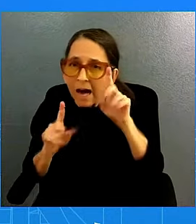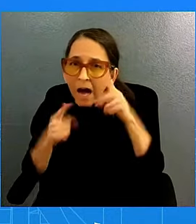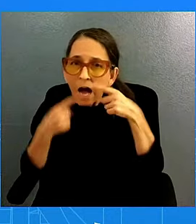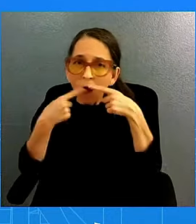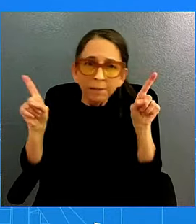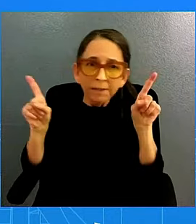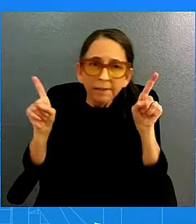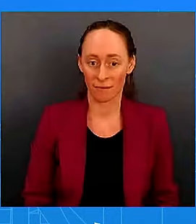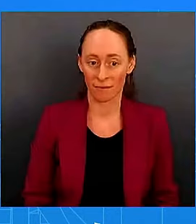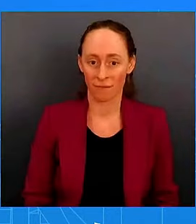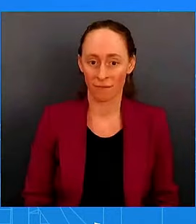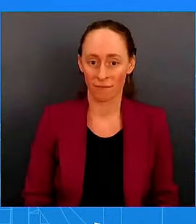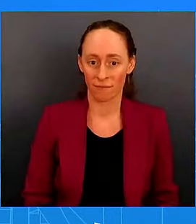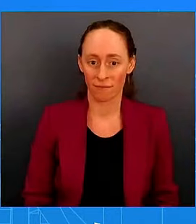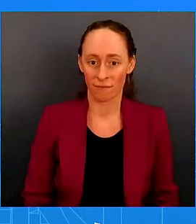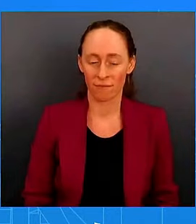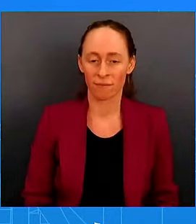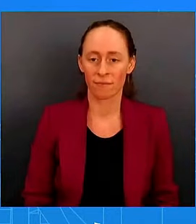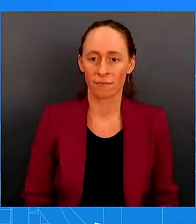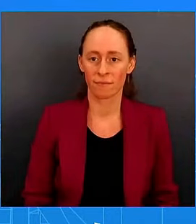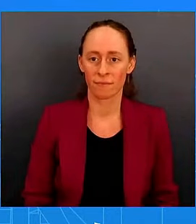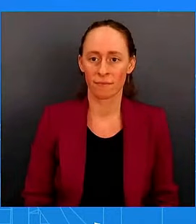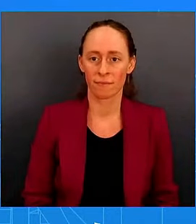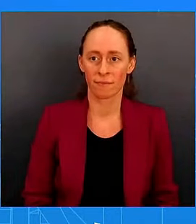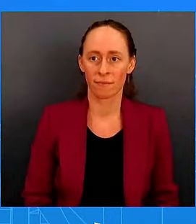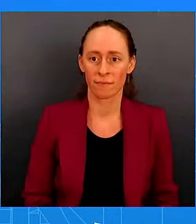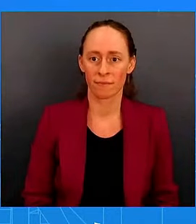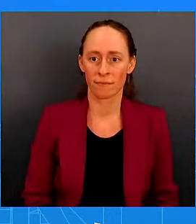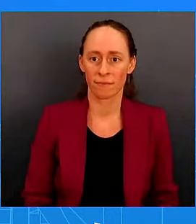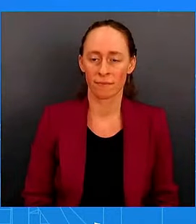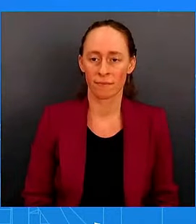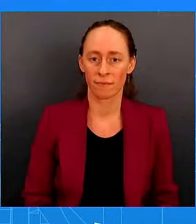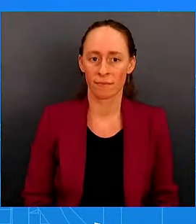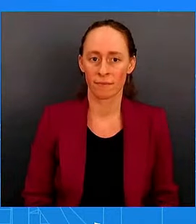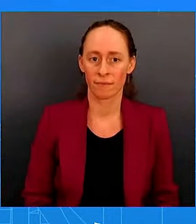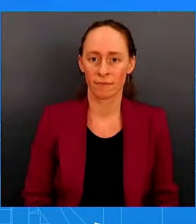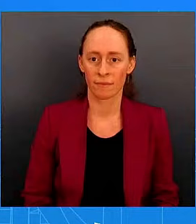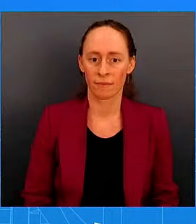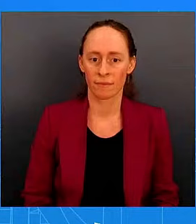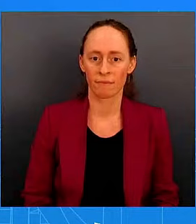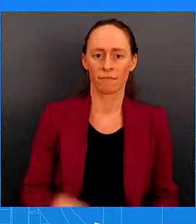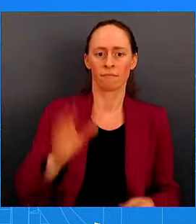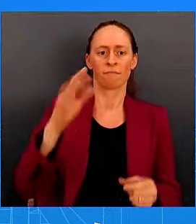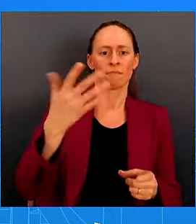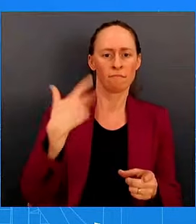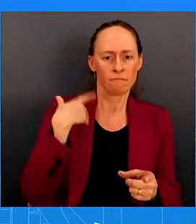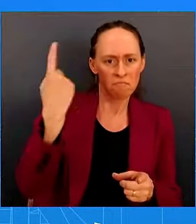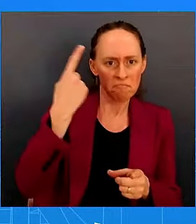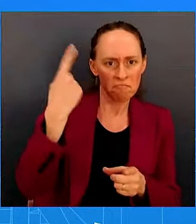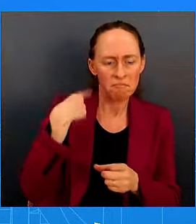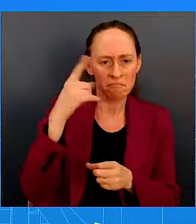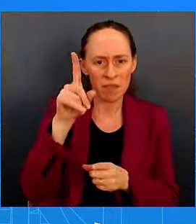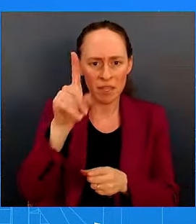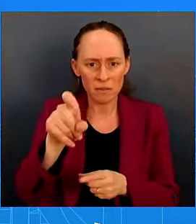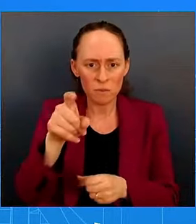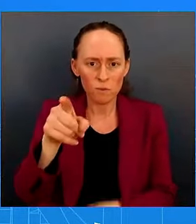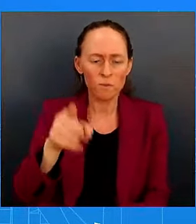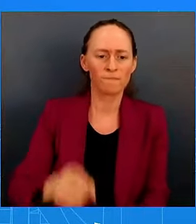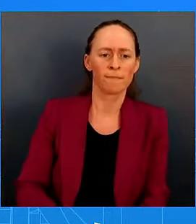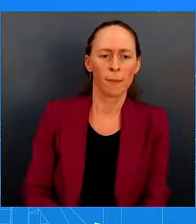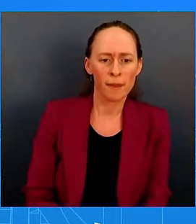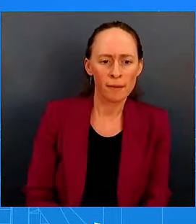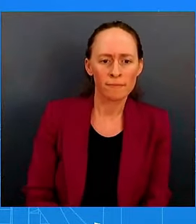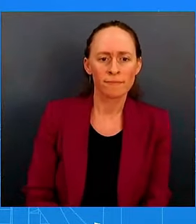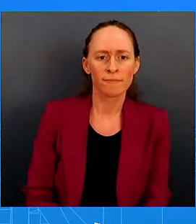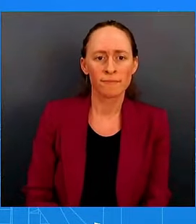cut essentially declares that the battle on inflation is won? I mean, look, all we have to do is, I don't even have to look at or speak to